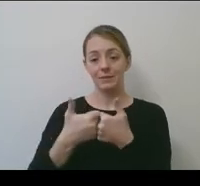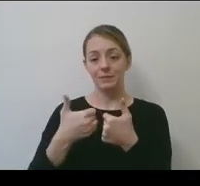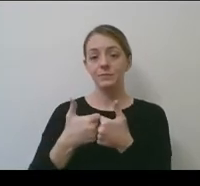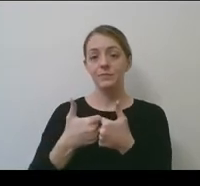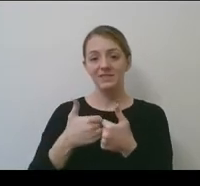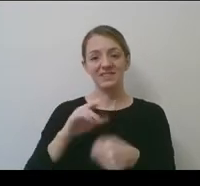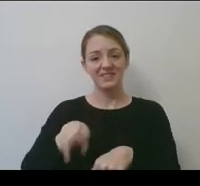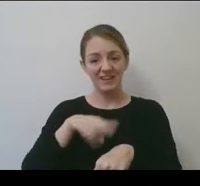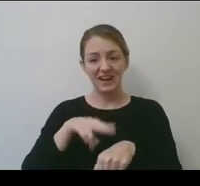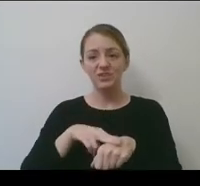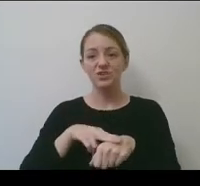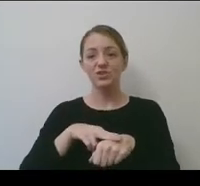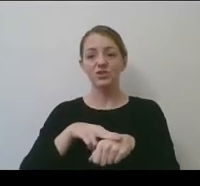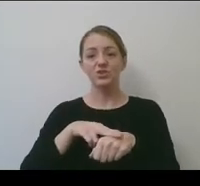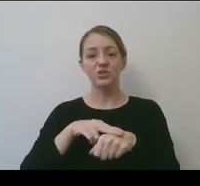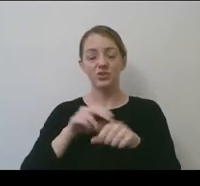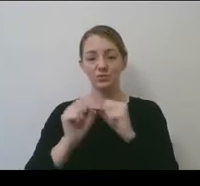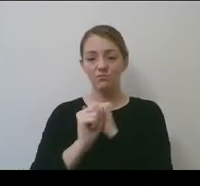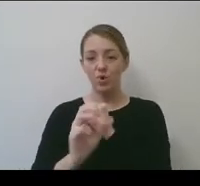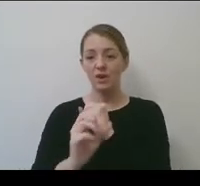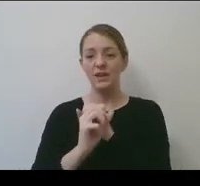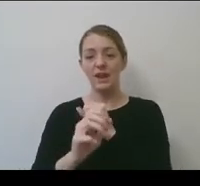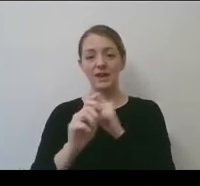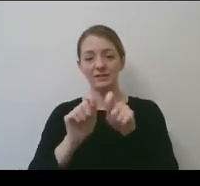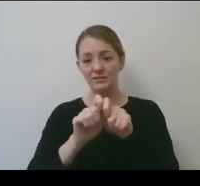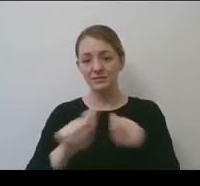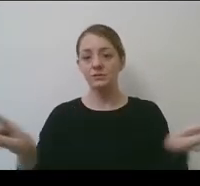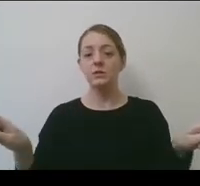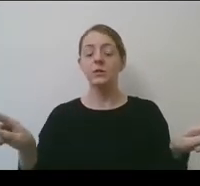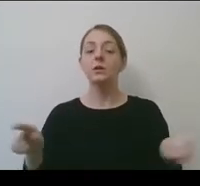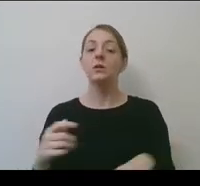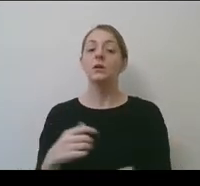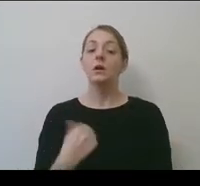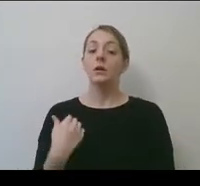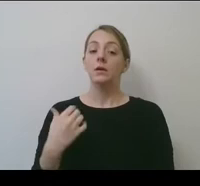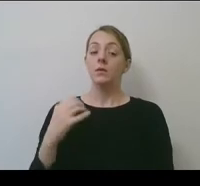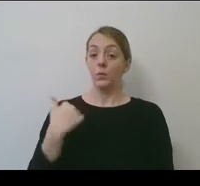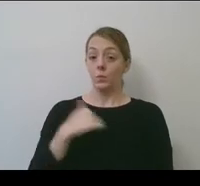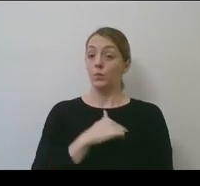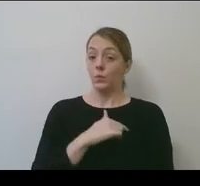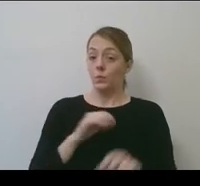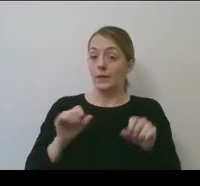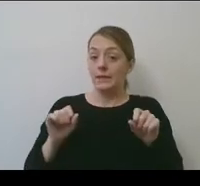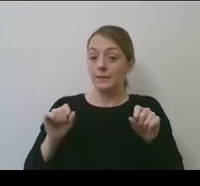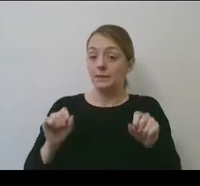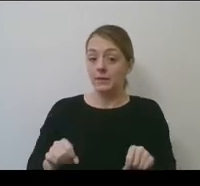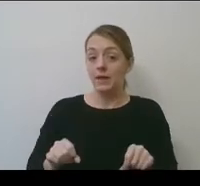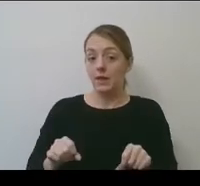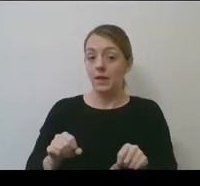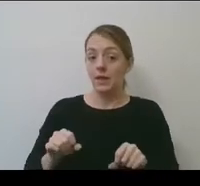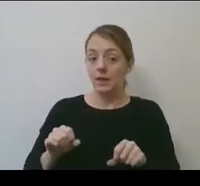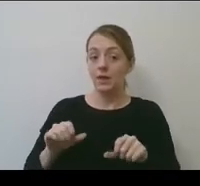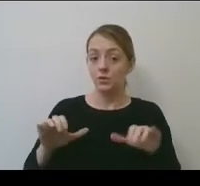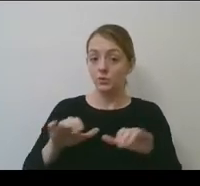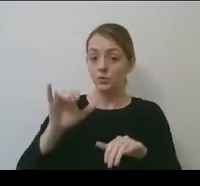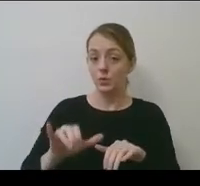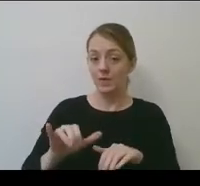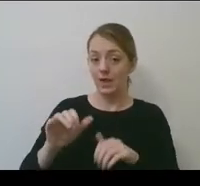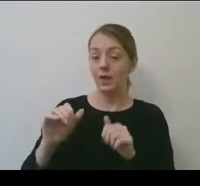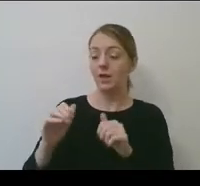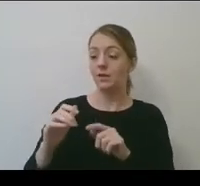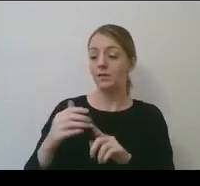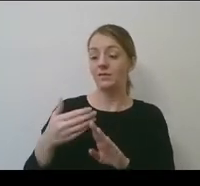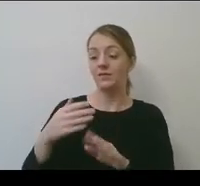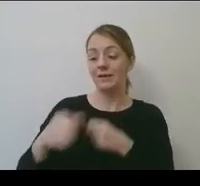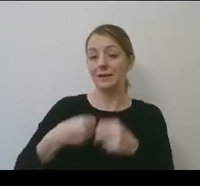broadcasted. And that, um, we actually were in position to do that in working with ESPN the year prior to, but